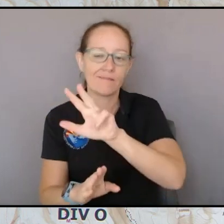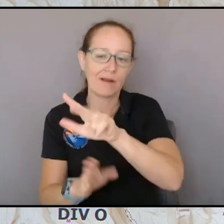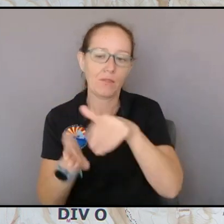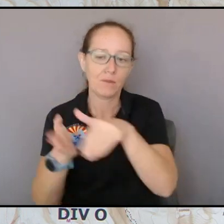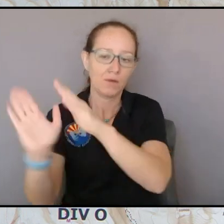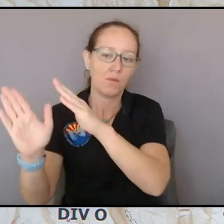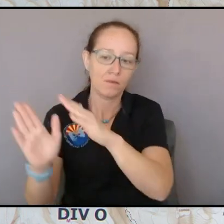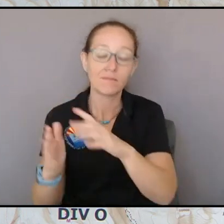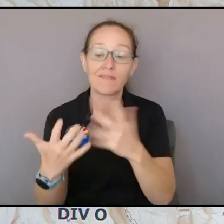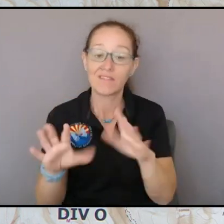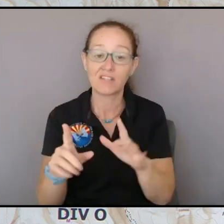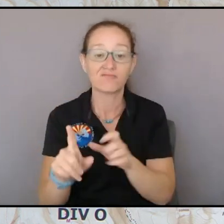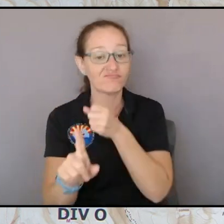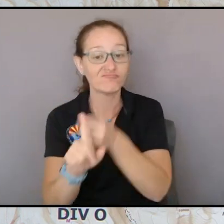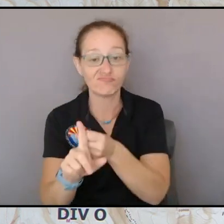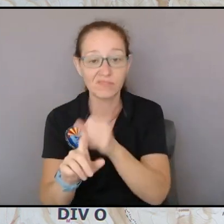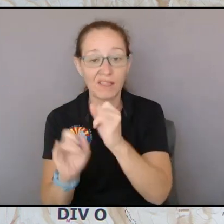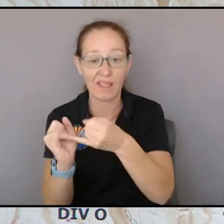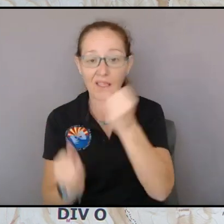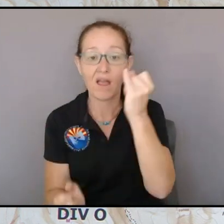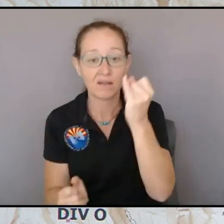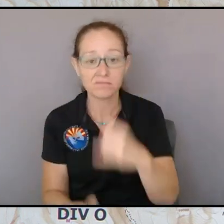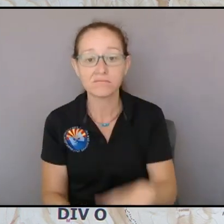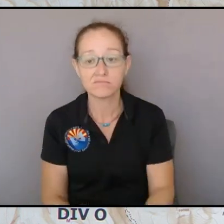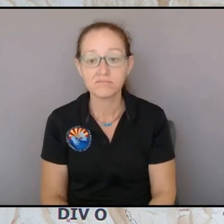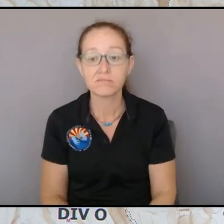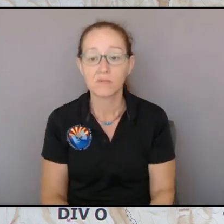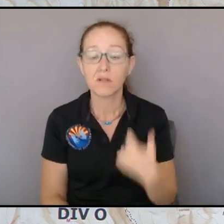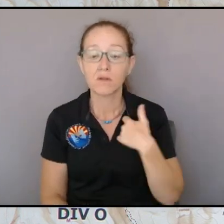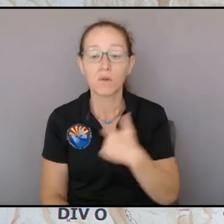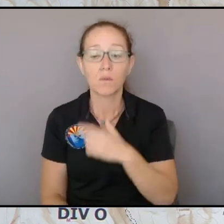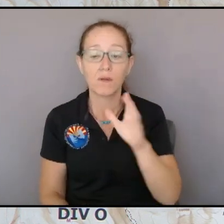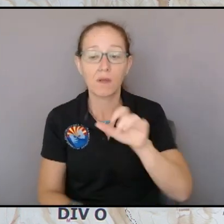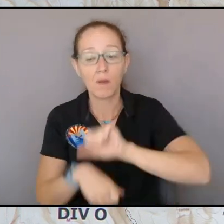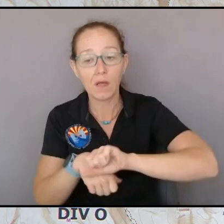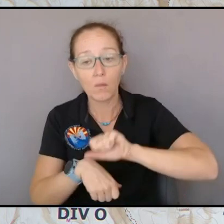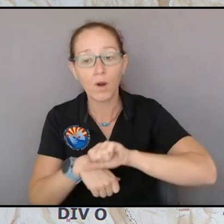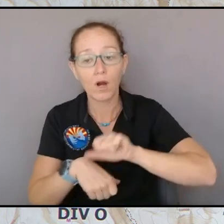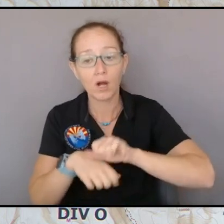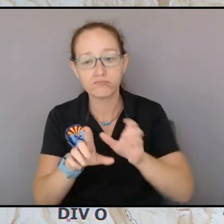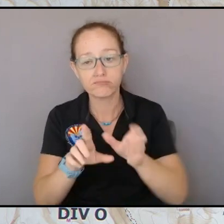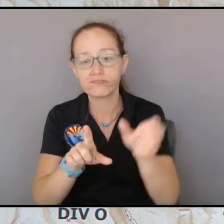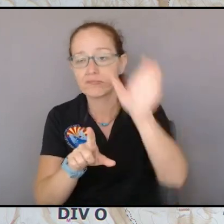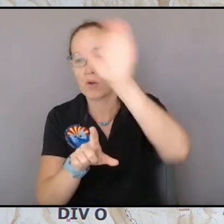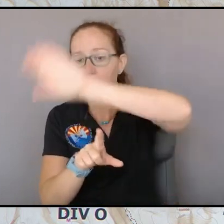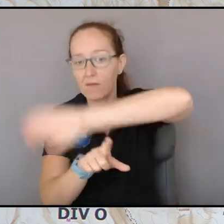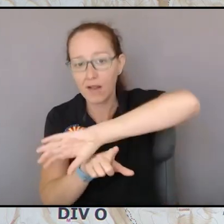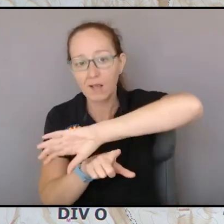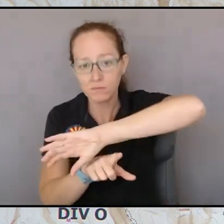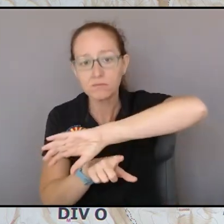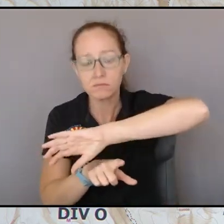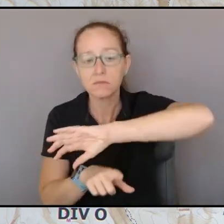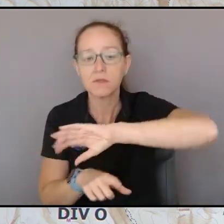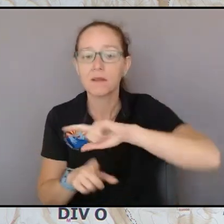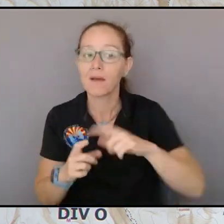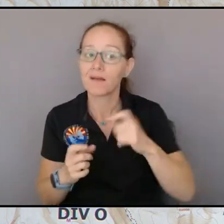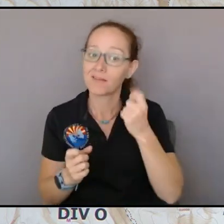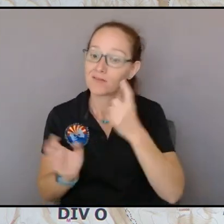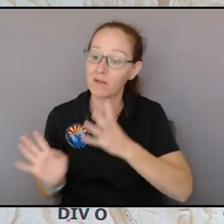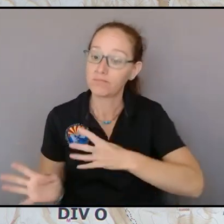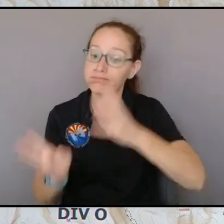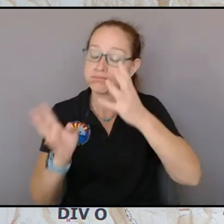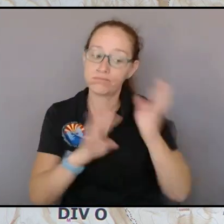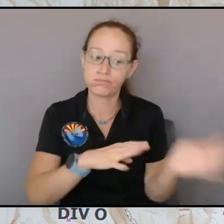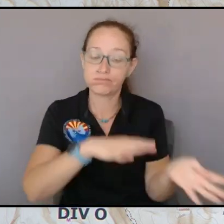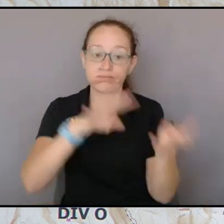you know we're going to work to get around this but we recognize especially today like I said under those northeast and southeast winds that are predicted that that's the